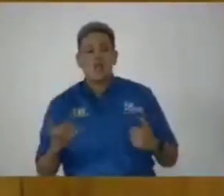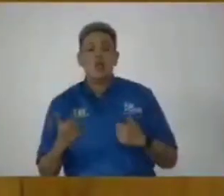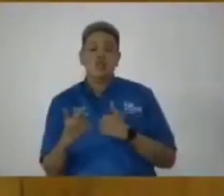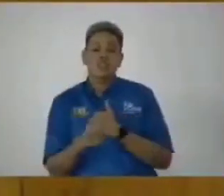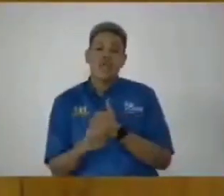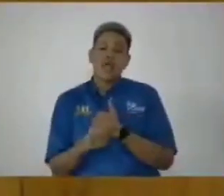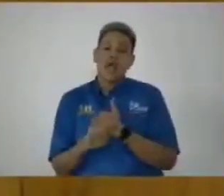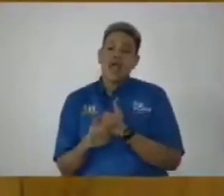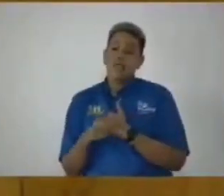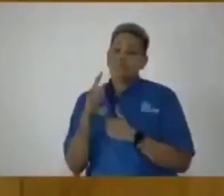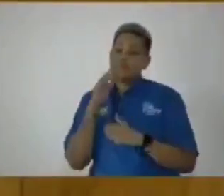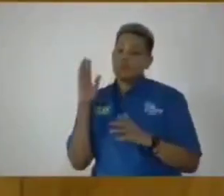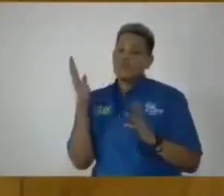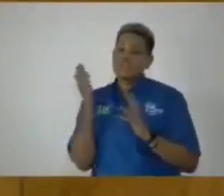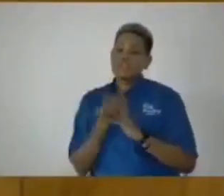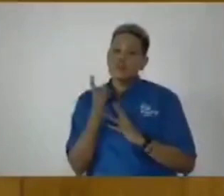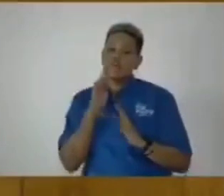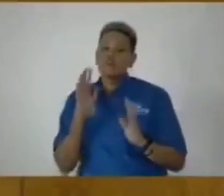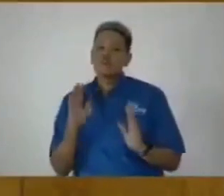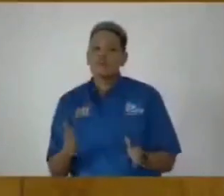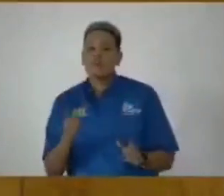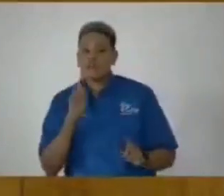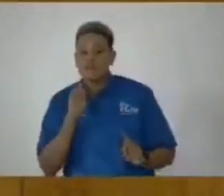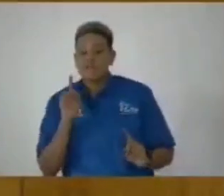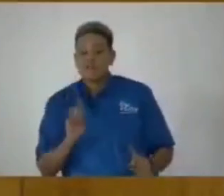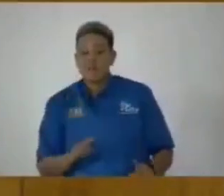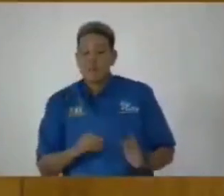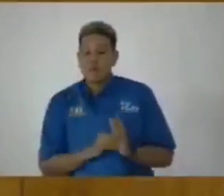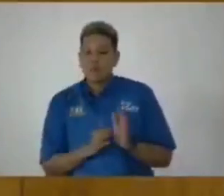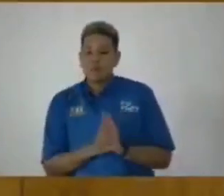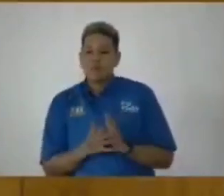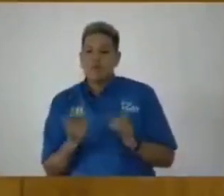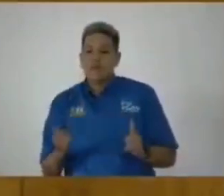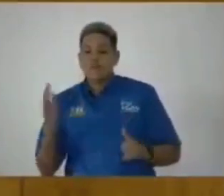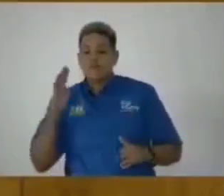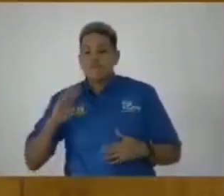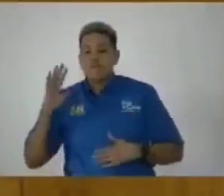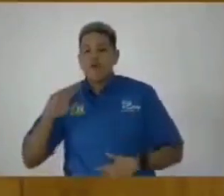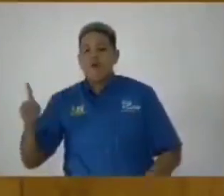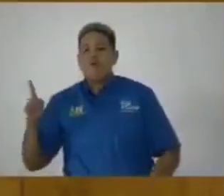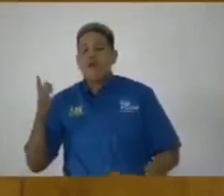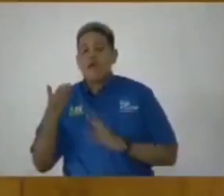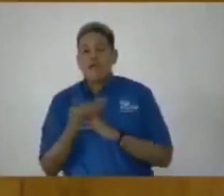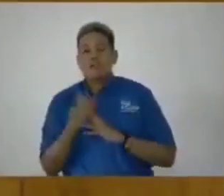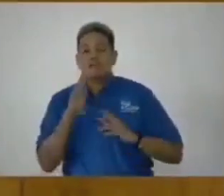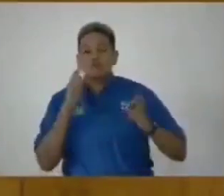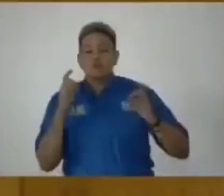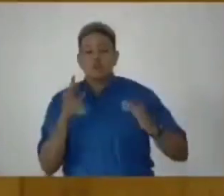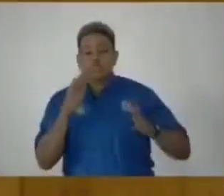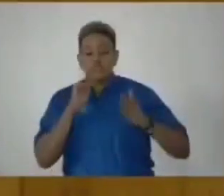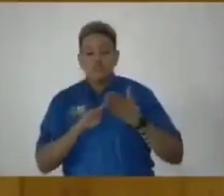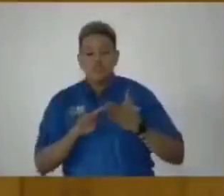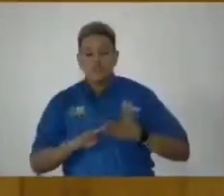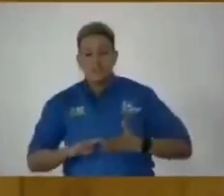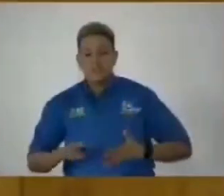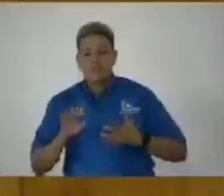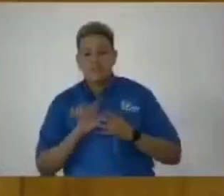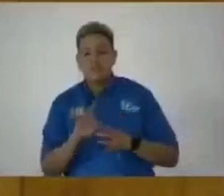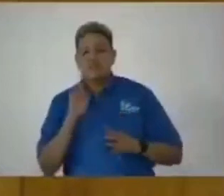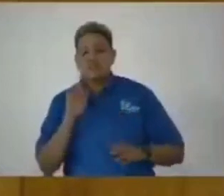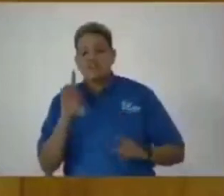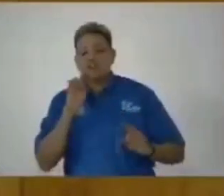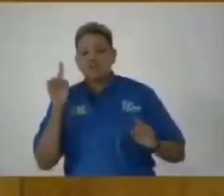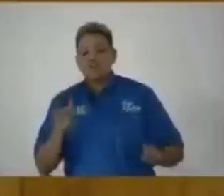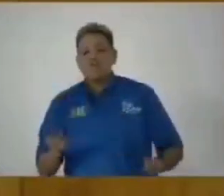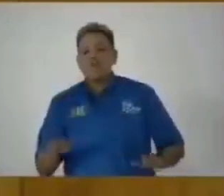to disturb the remainder of the report of the former interim director of investigations. The report